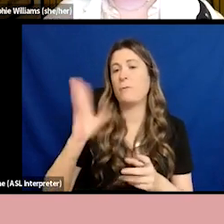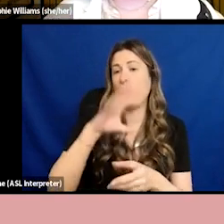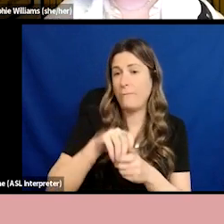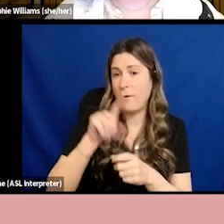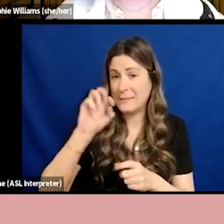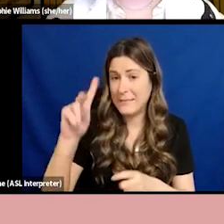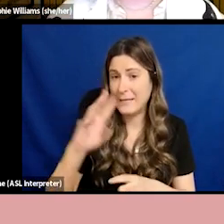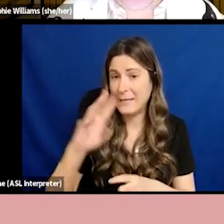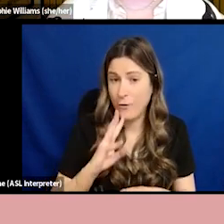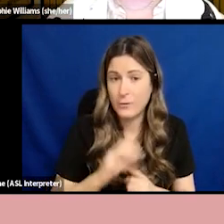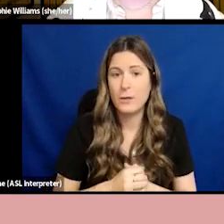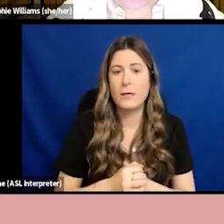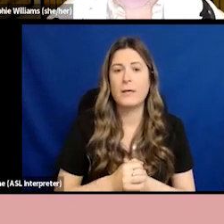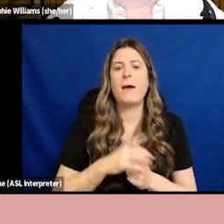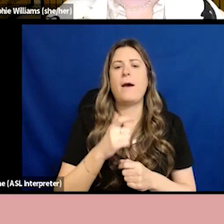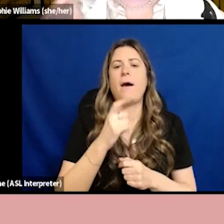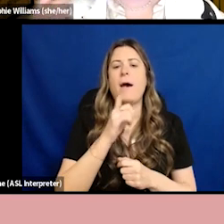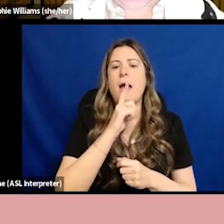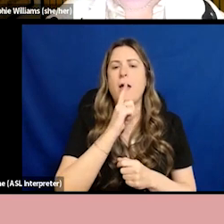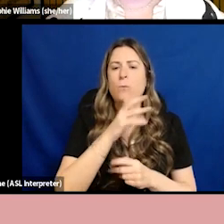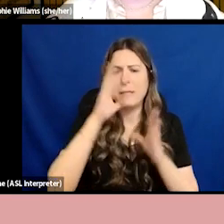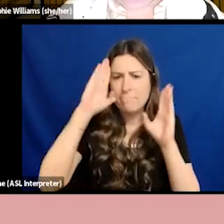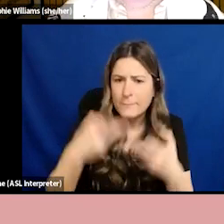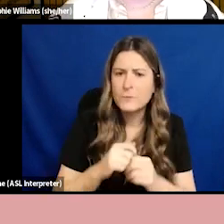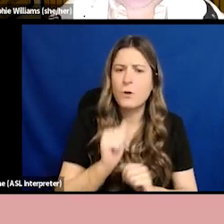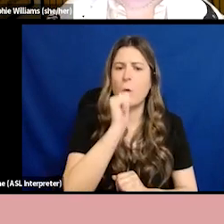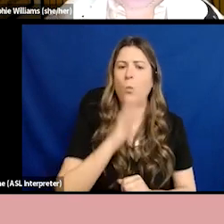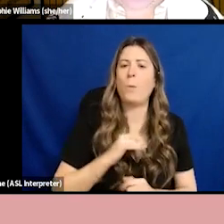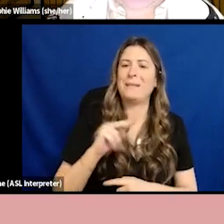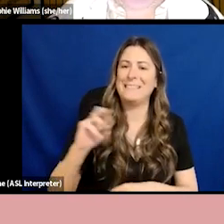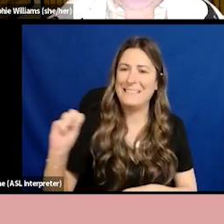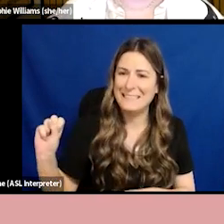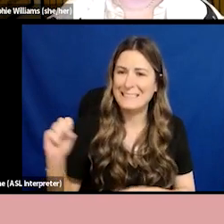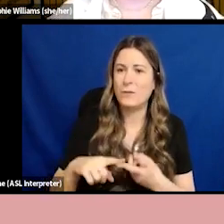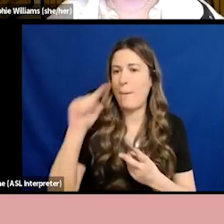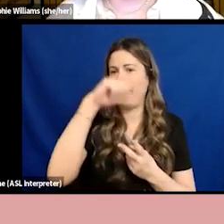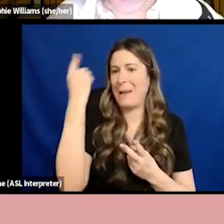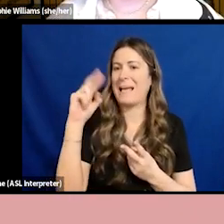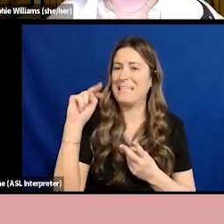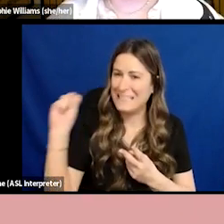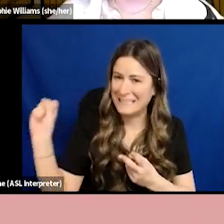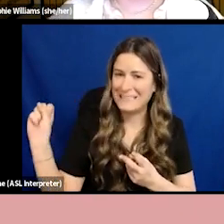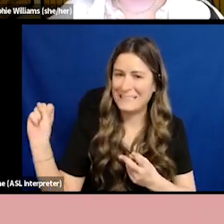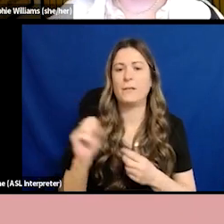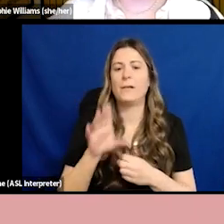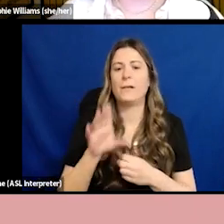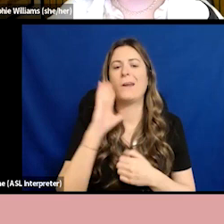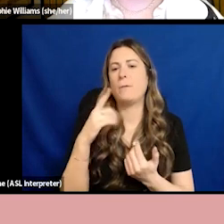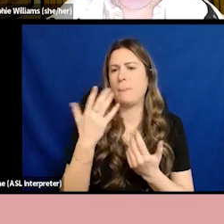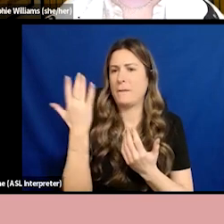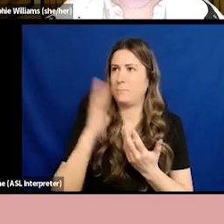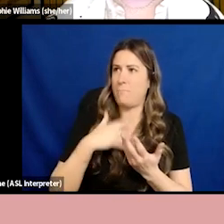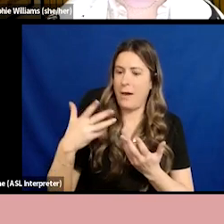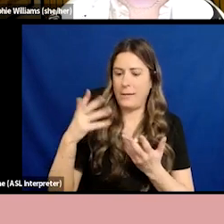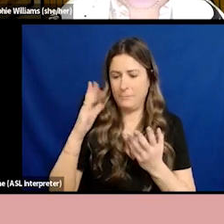really framing our conversation today. Before I started doing this work, I was a COO and CFO of London advertising agencies,